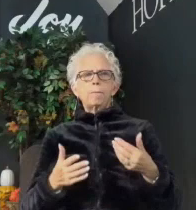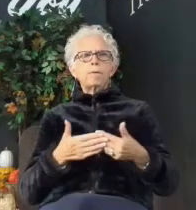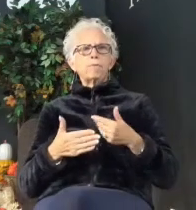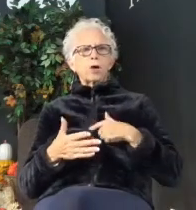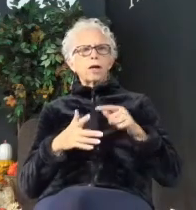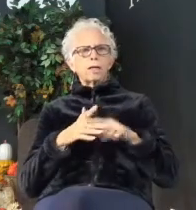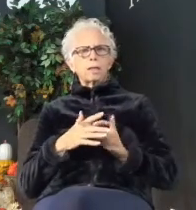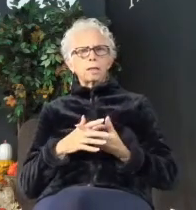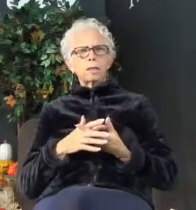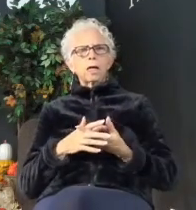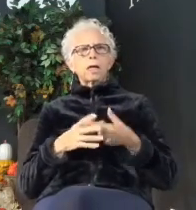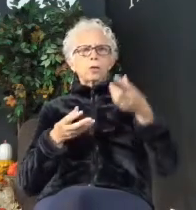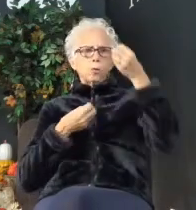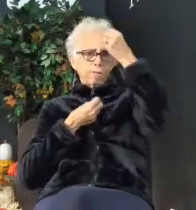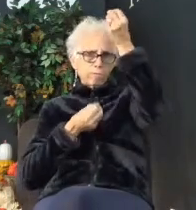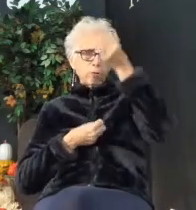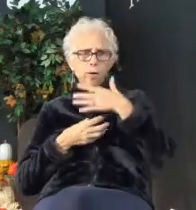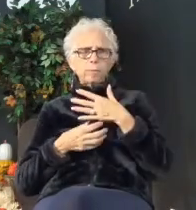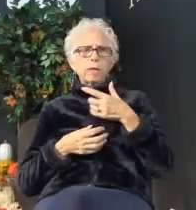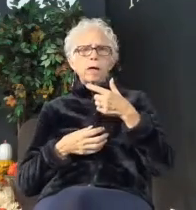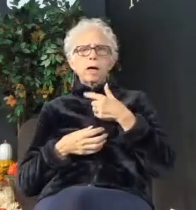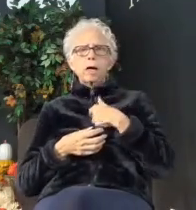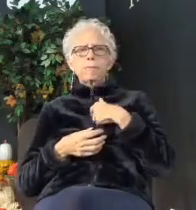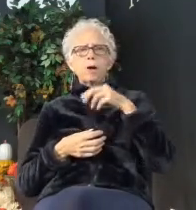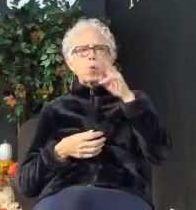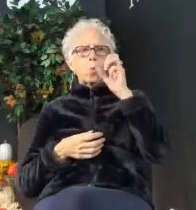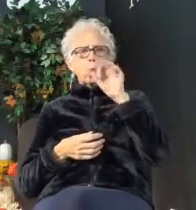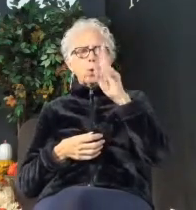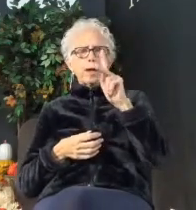Let you know that I'm a wreck right now.